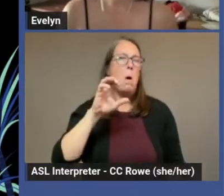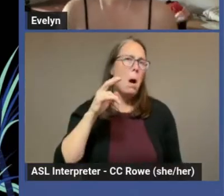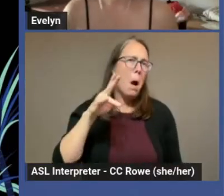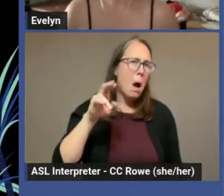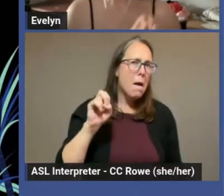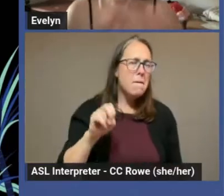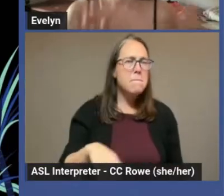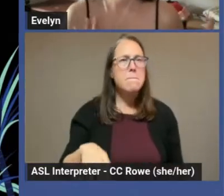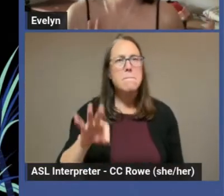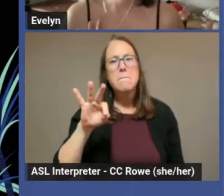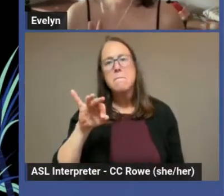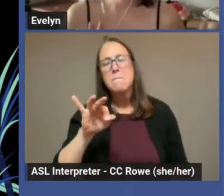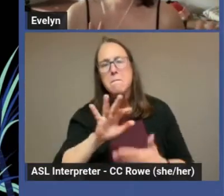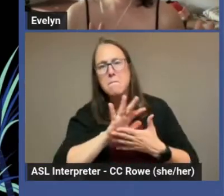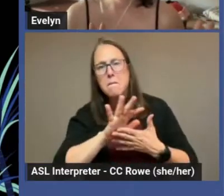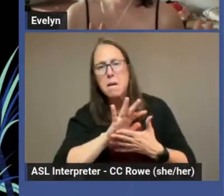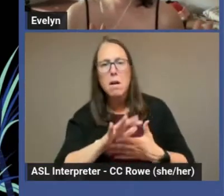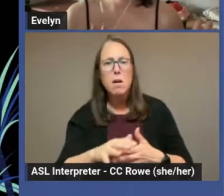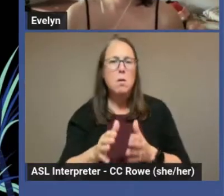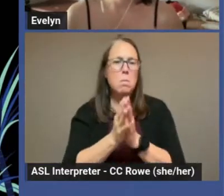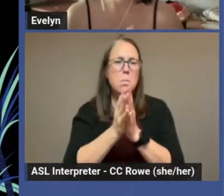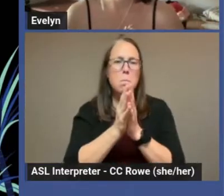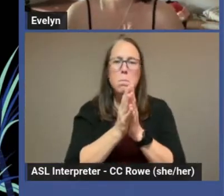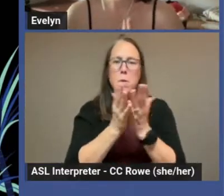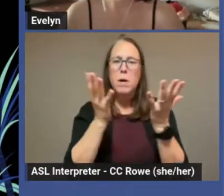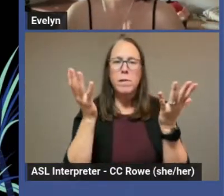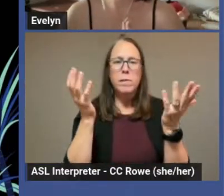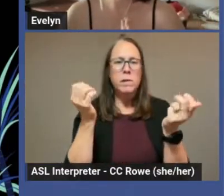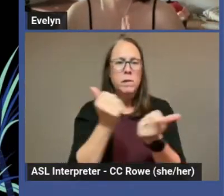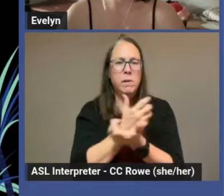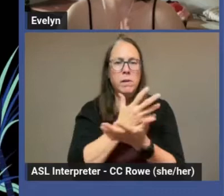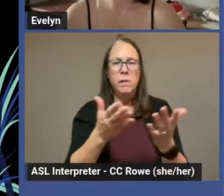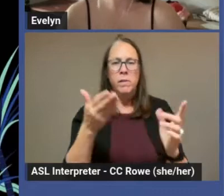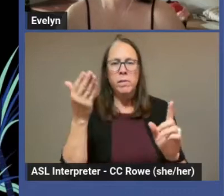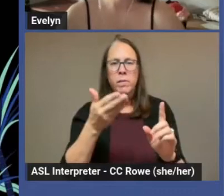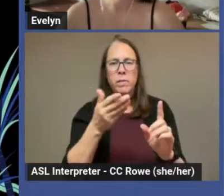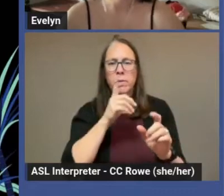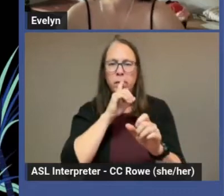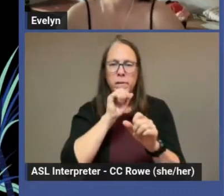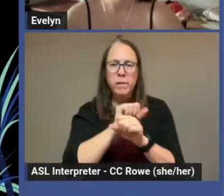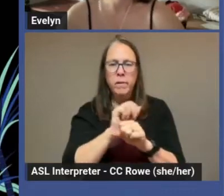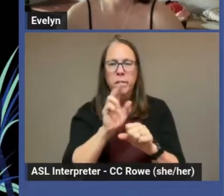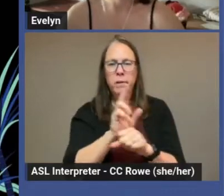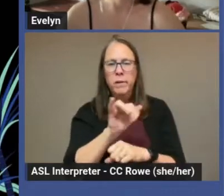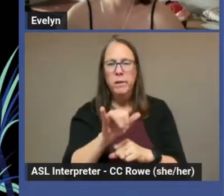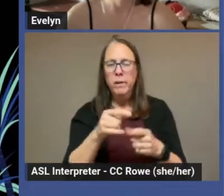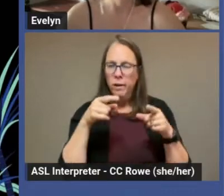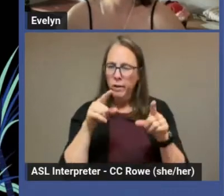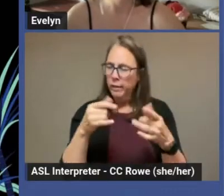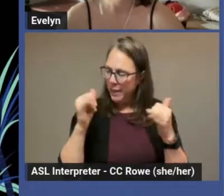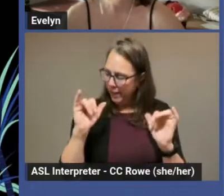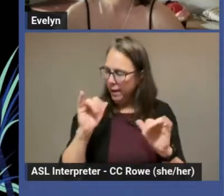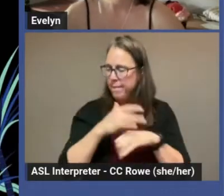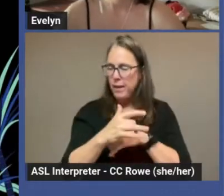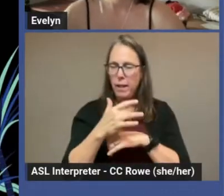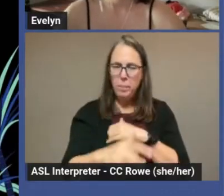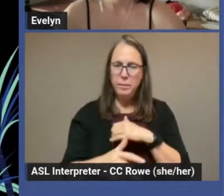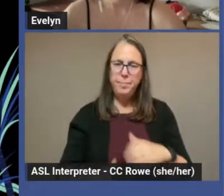so much stuff. Definitely use that while it is still available.